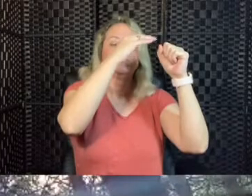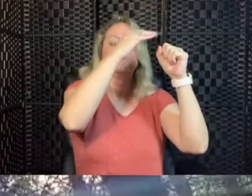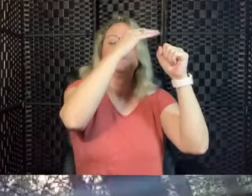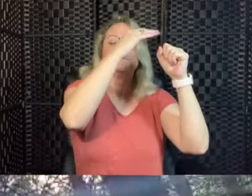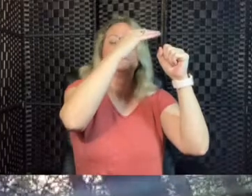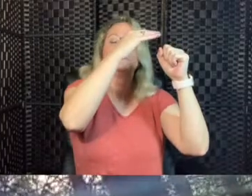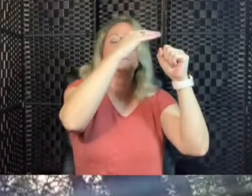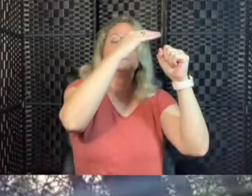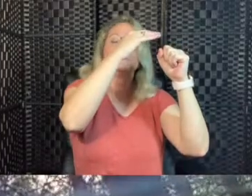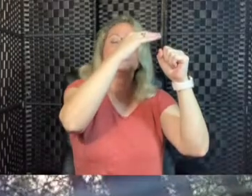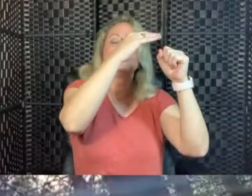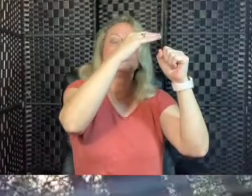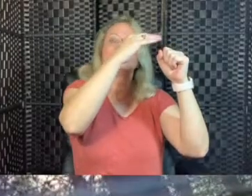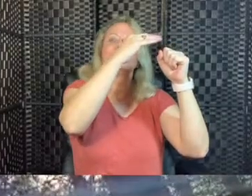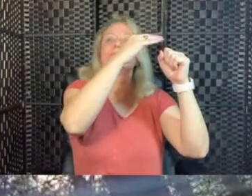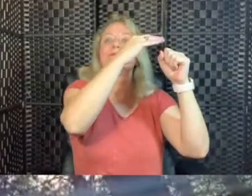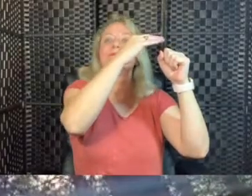circuit.